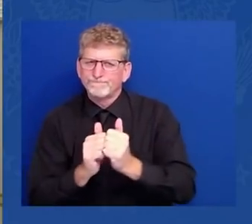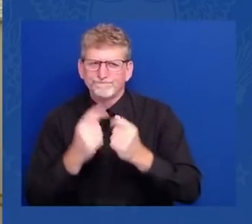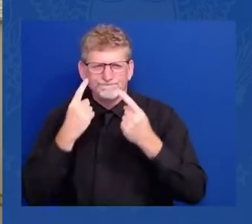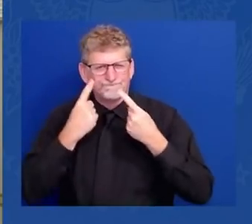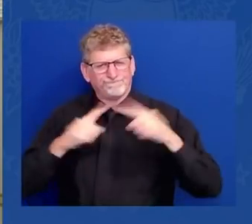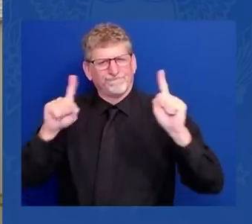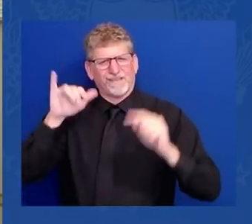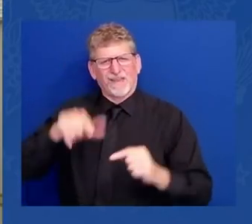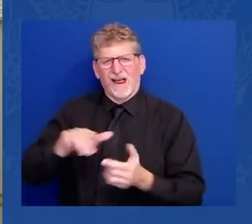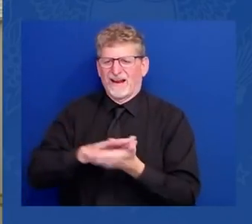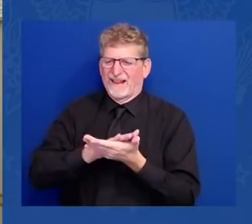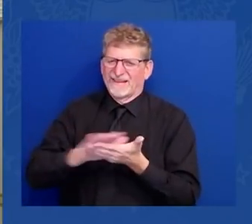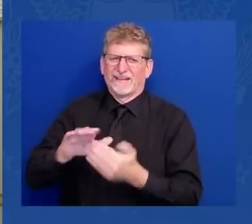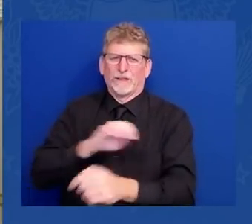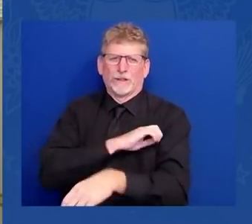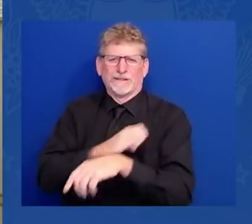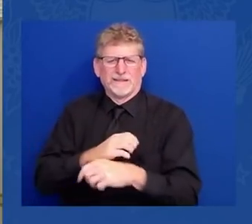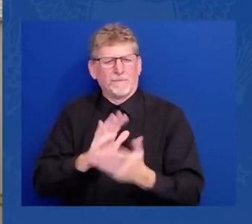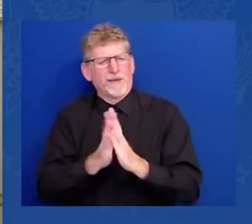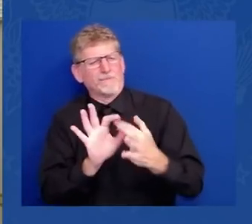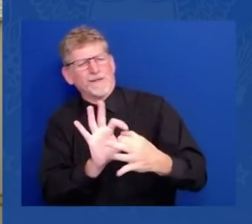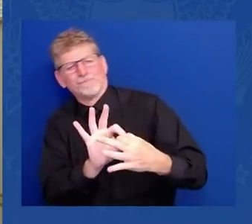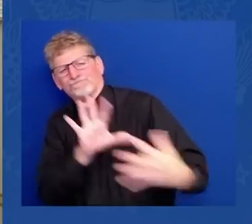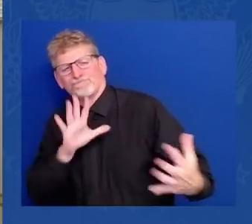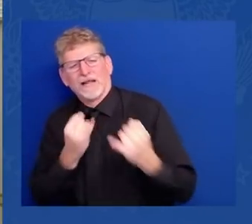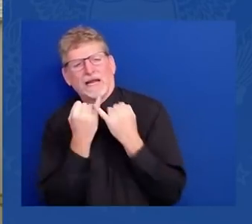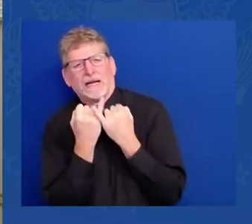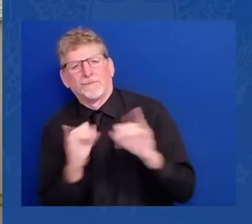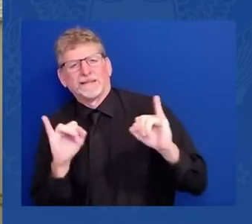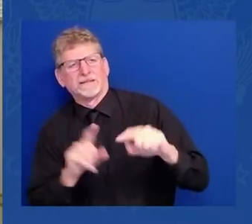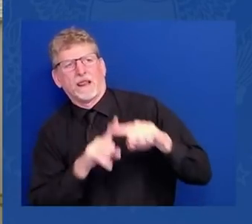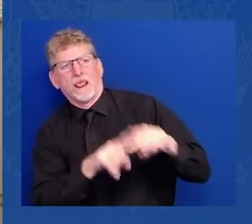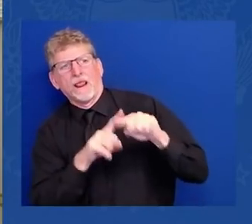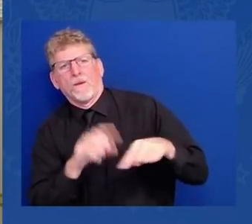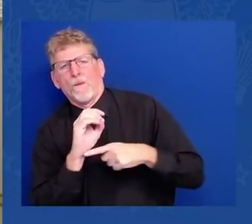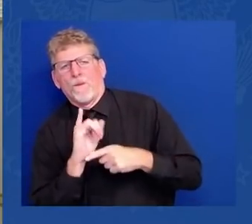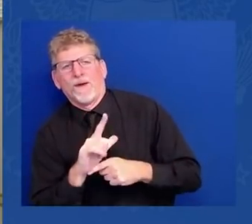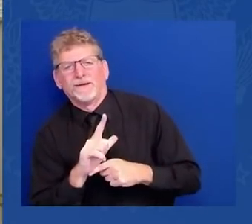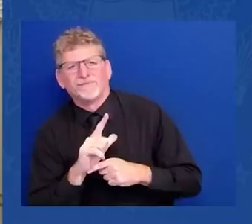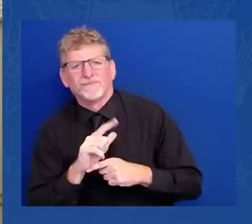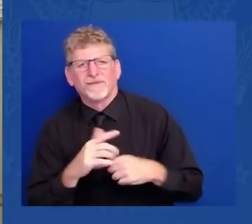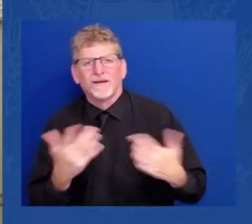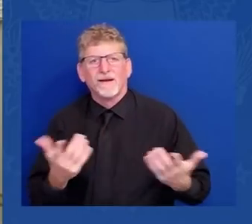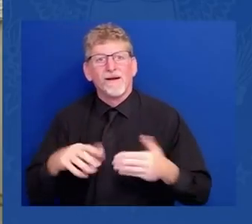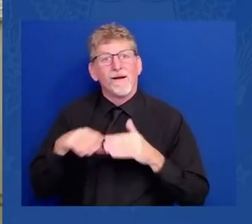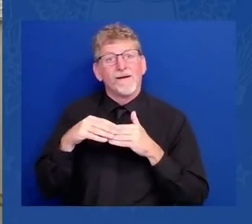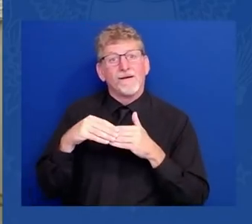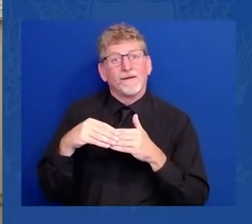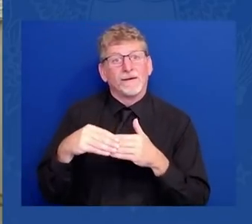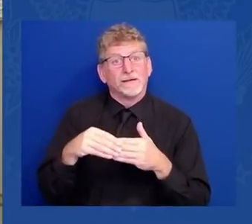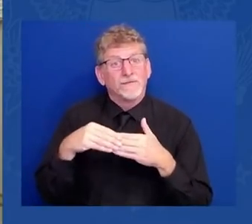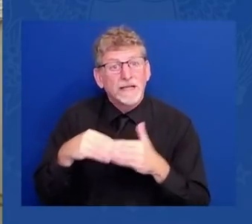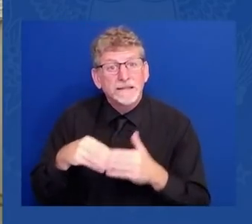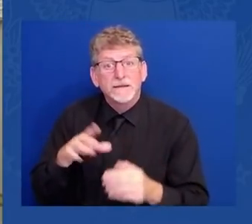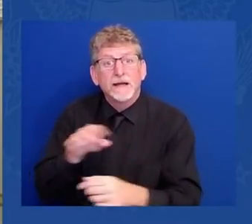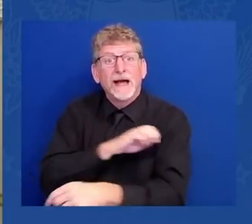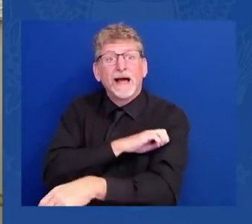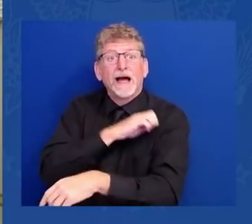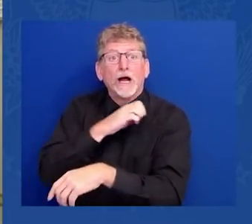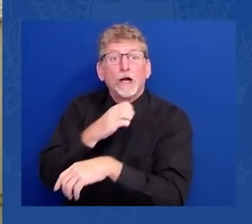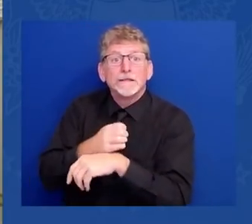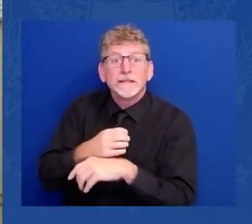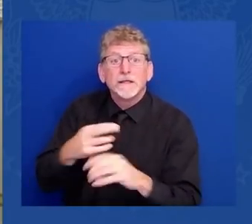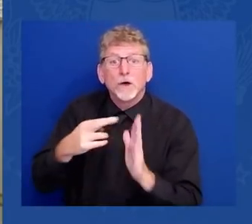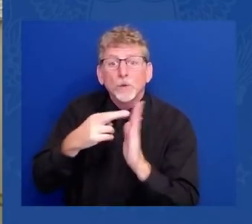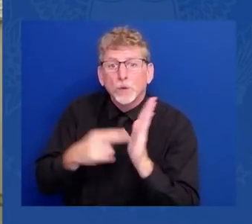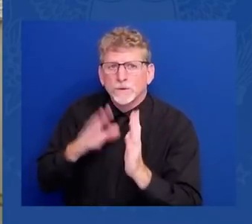expand won't will not lower energy prices for families. But transforming our economy to run on electric vehicles powered